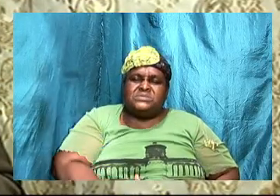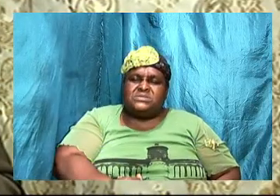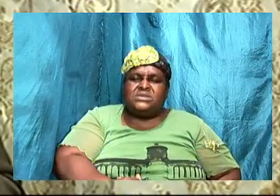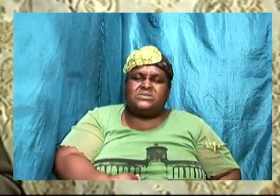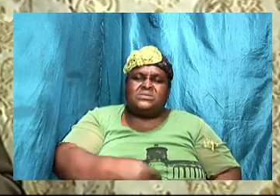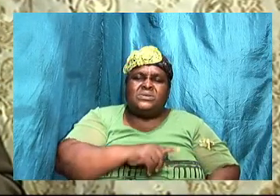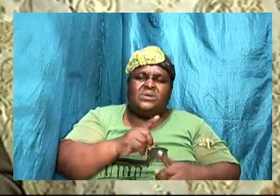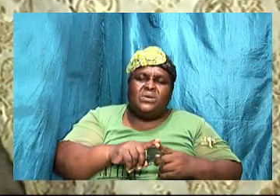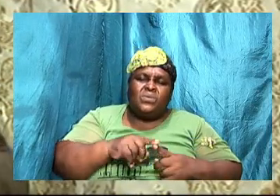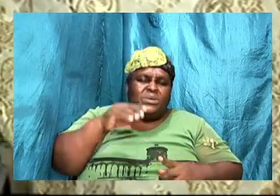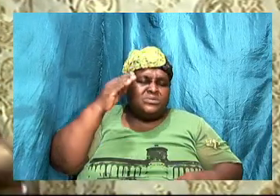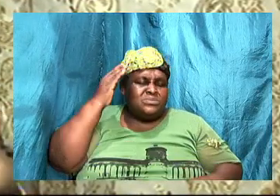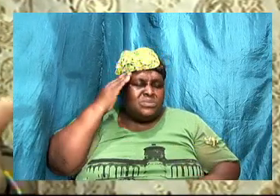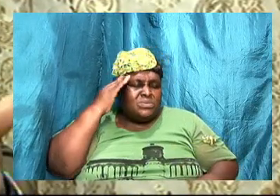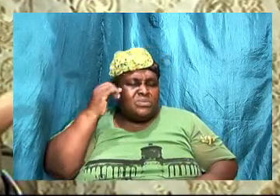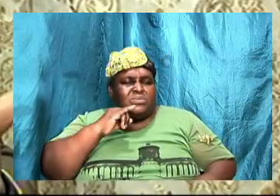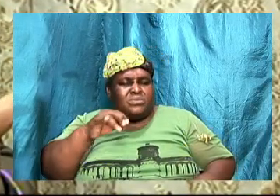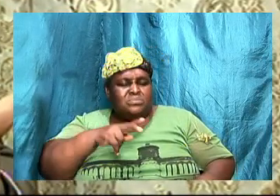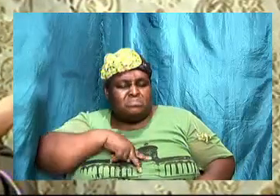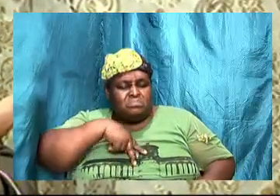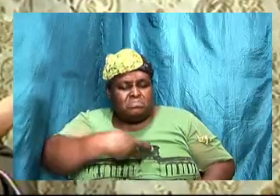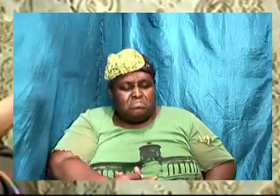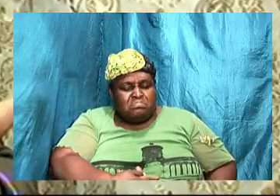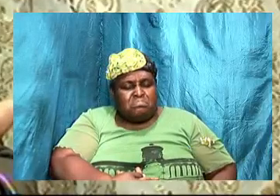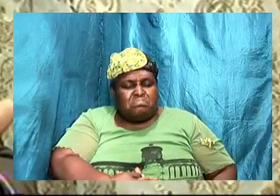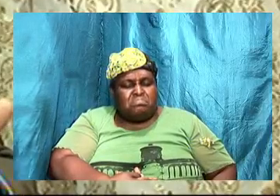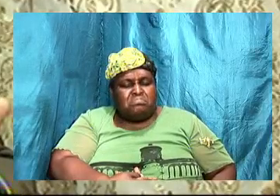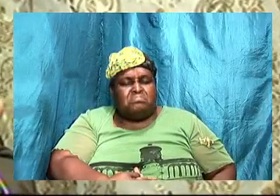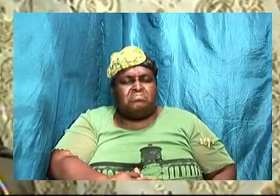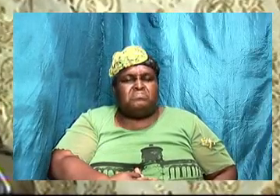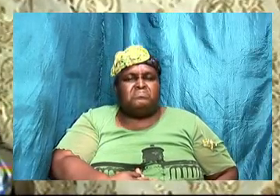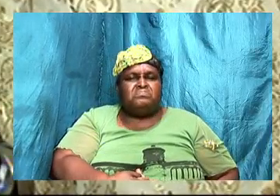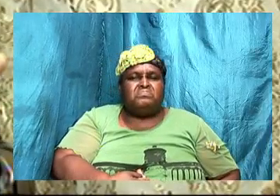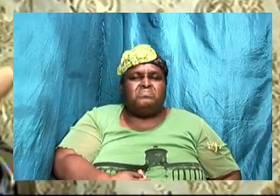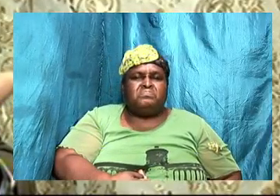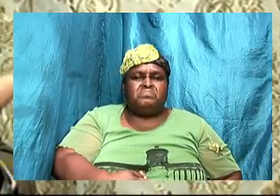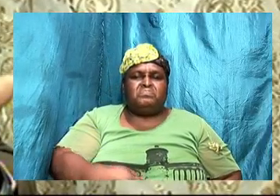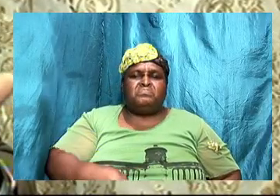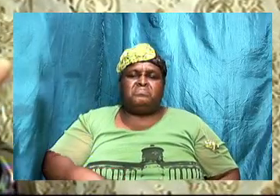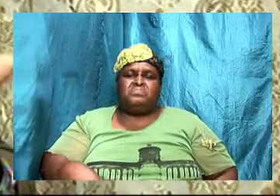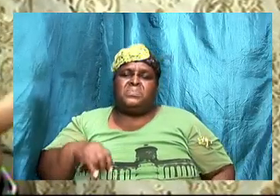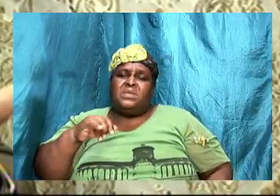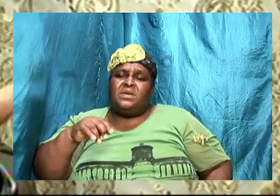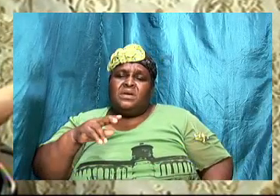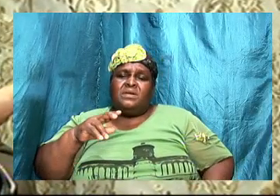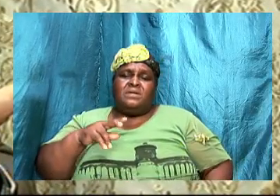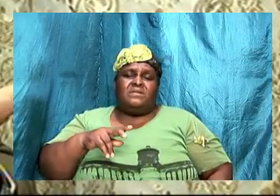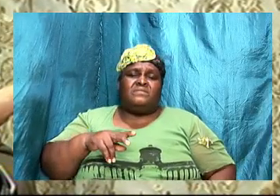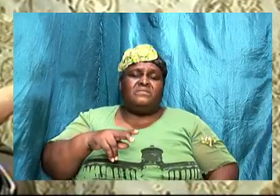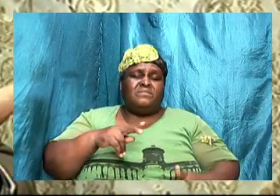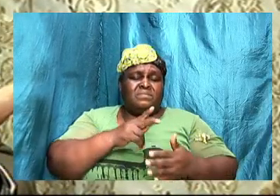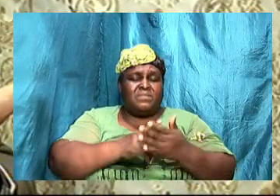know when to recognize our partner is upset and if the partner is upset